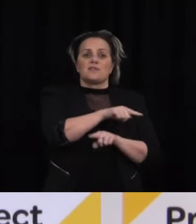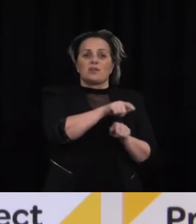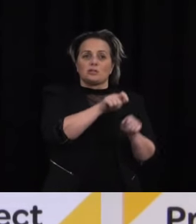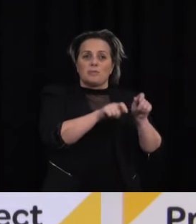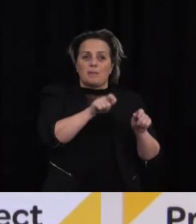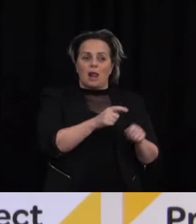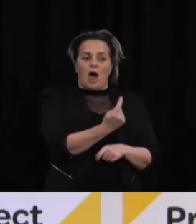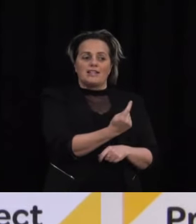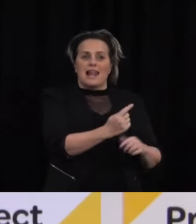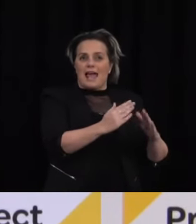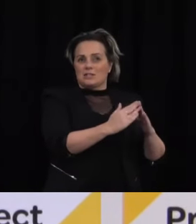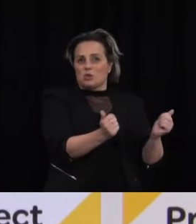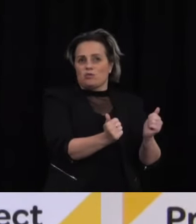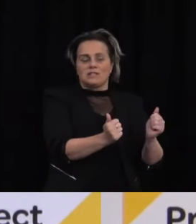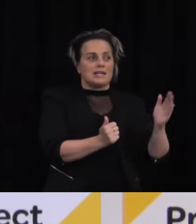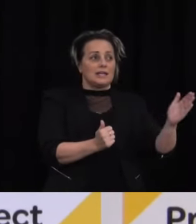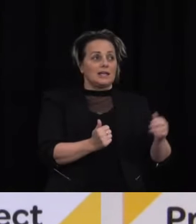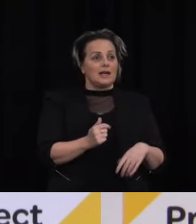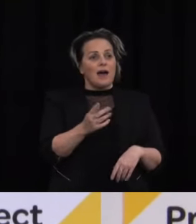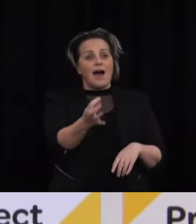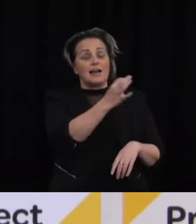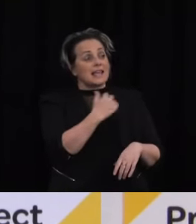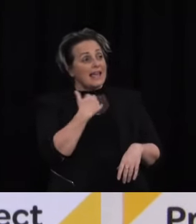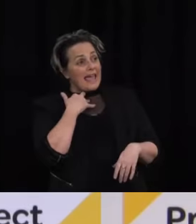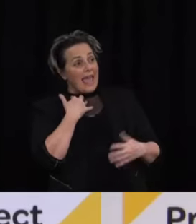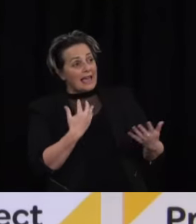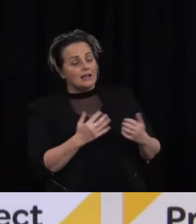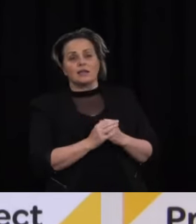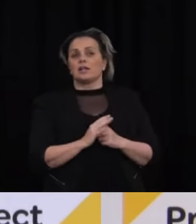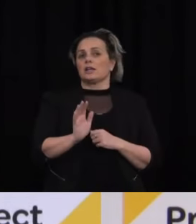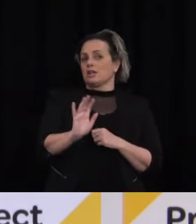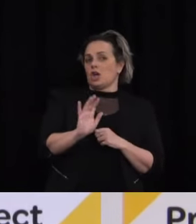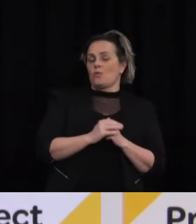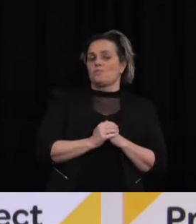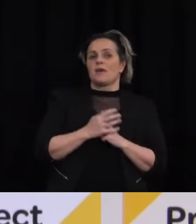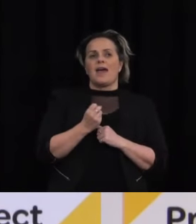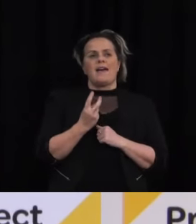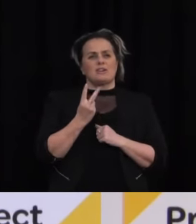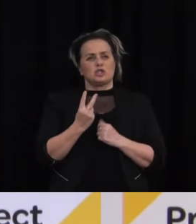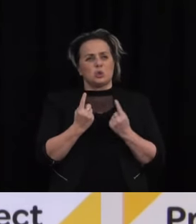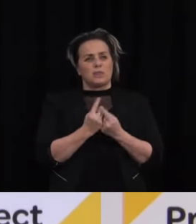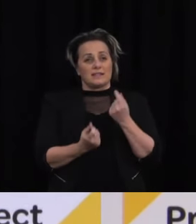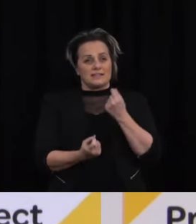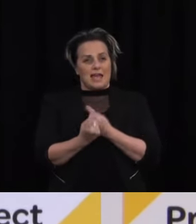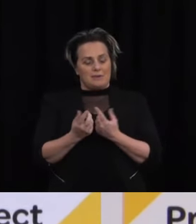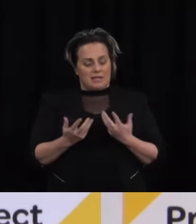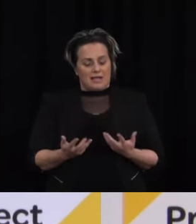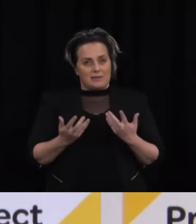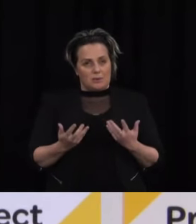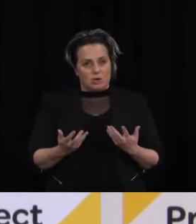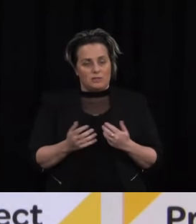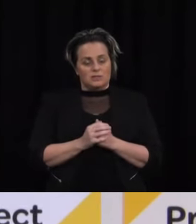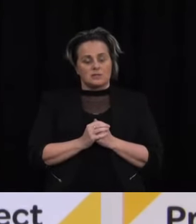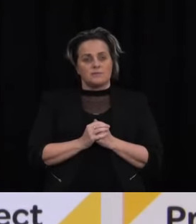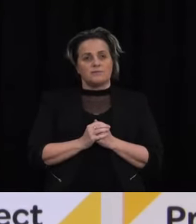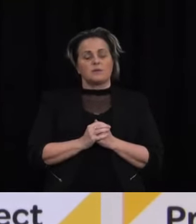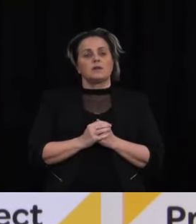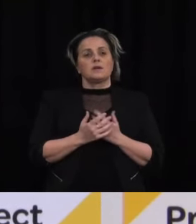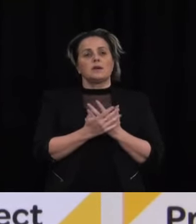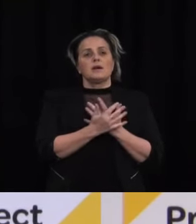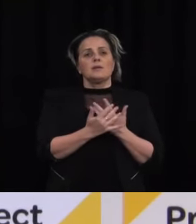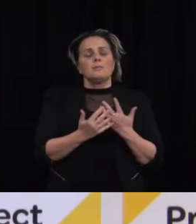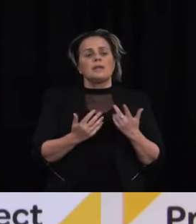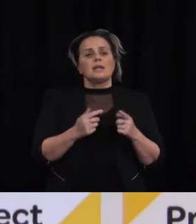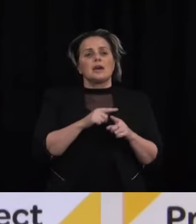it a gang? No it's not actually so there are two things happening here the first is that a number of our cases